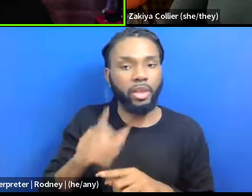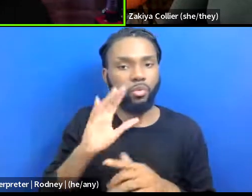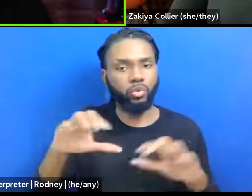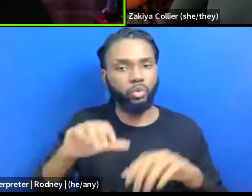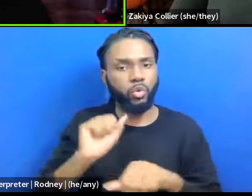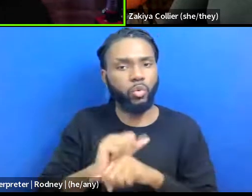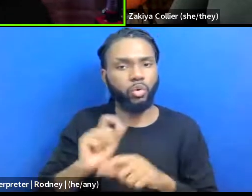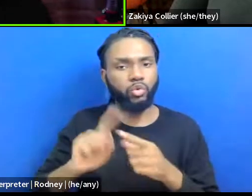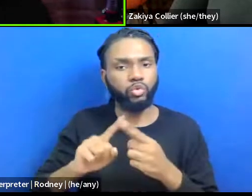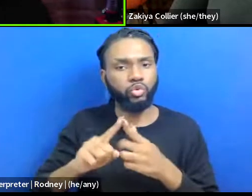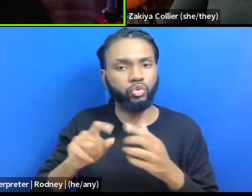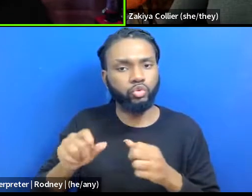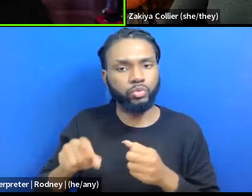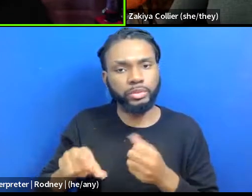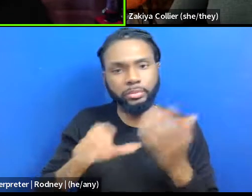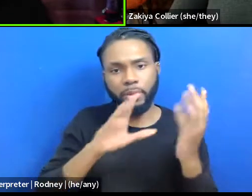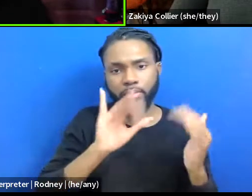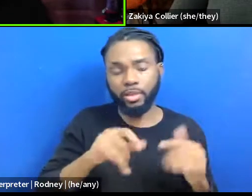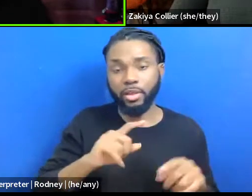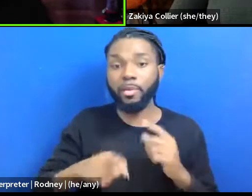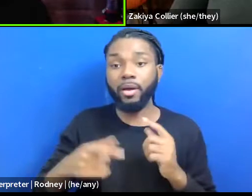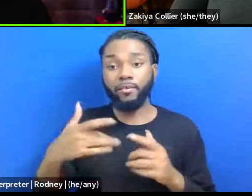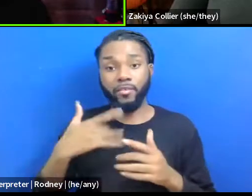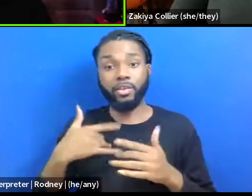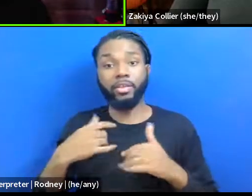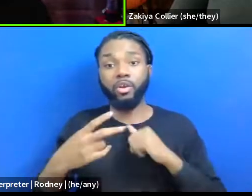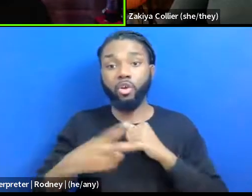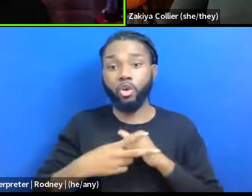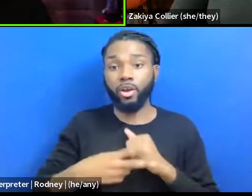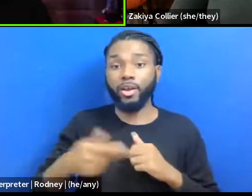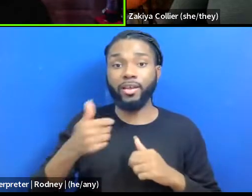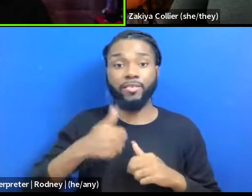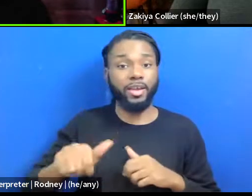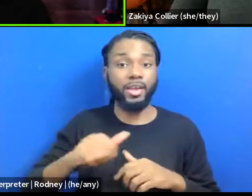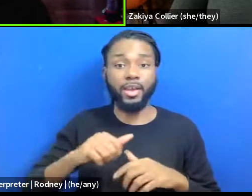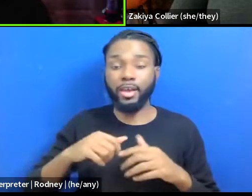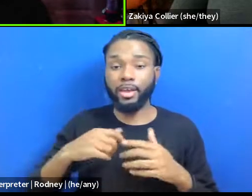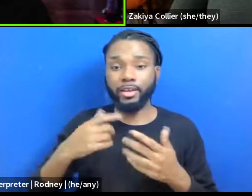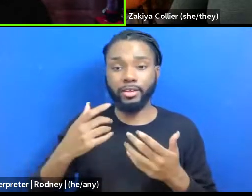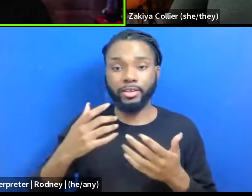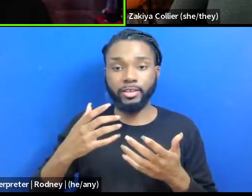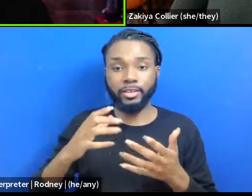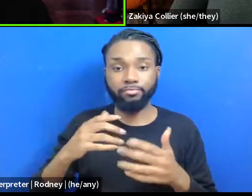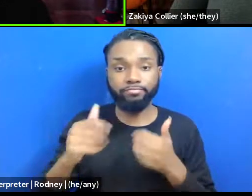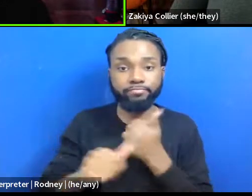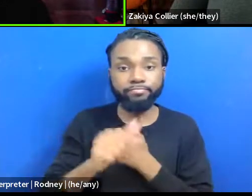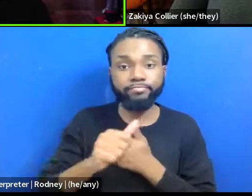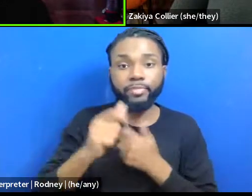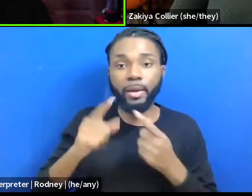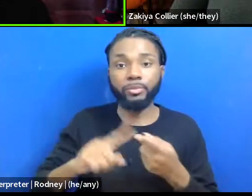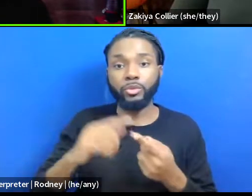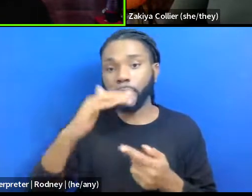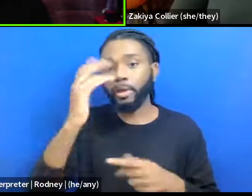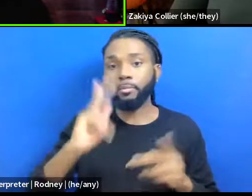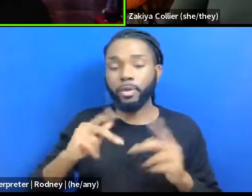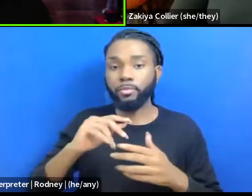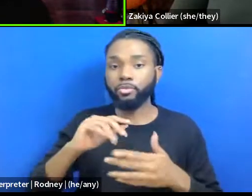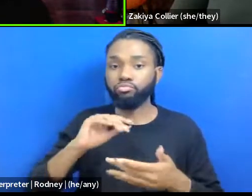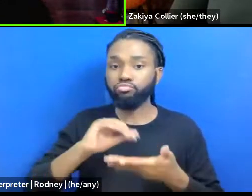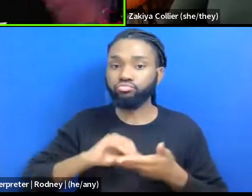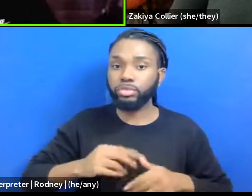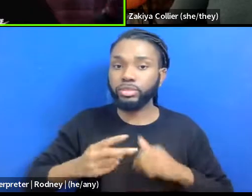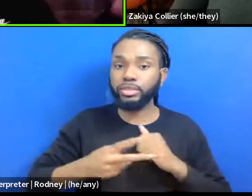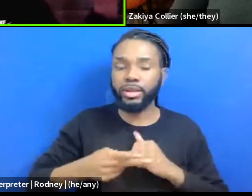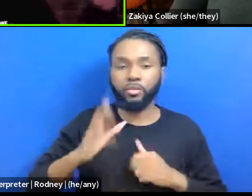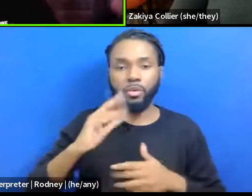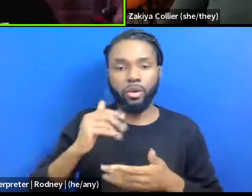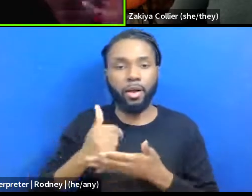archiving, um, state sanctioned violence against black people is super important because it continues to give us that way out. Um, again,